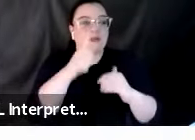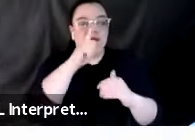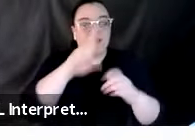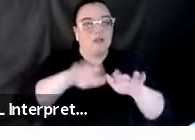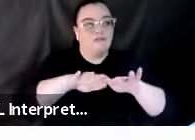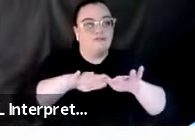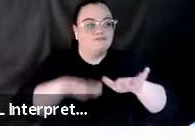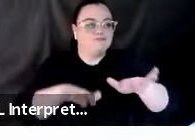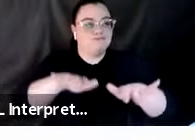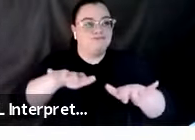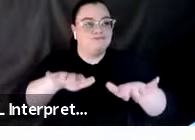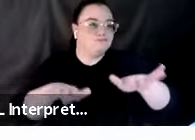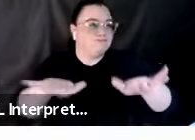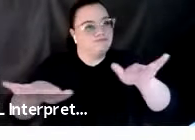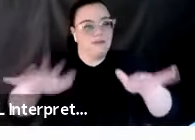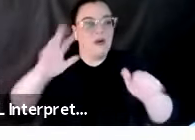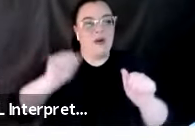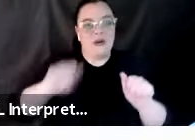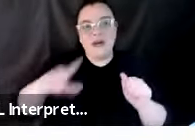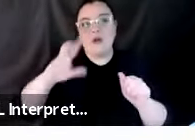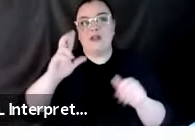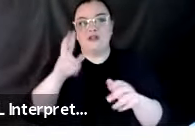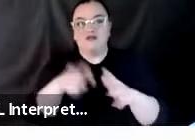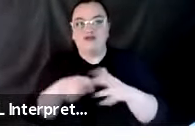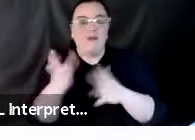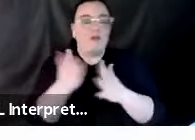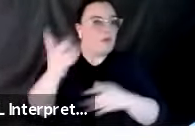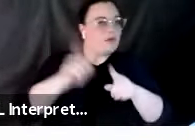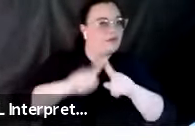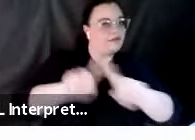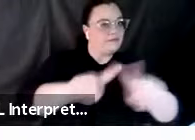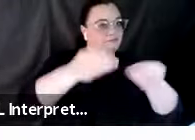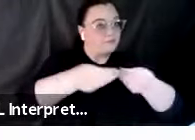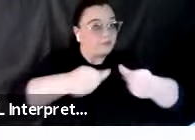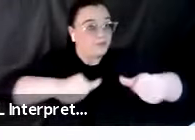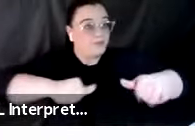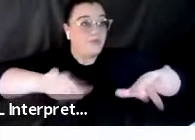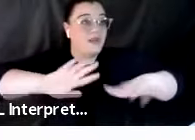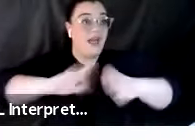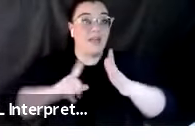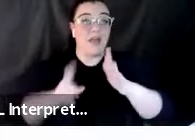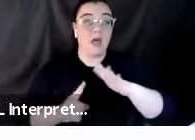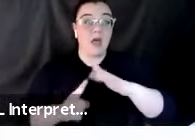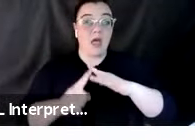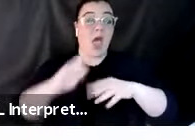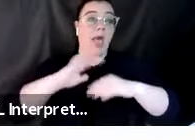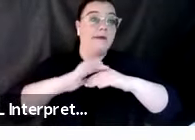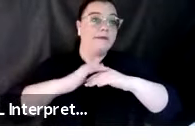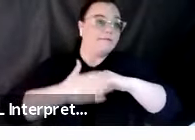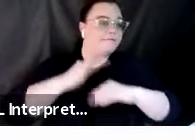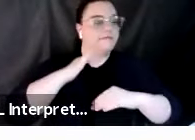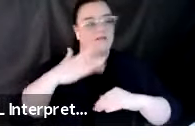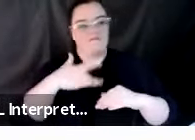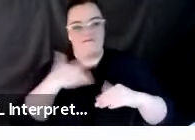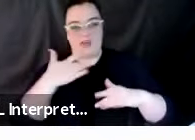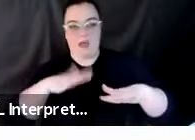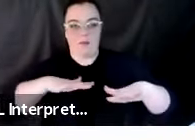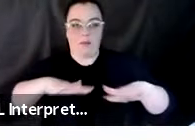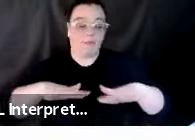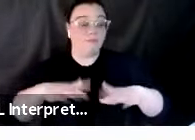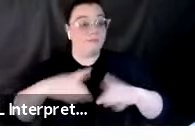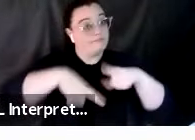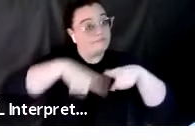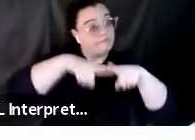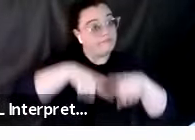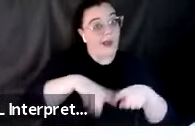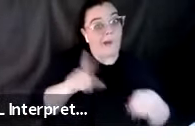travel through different kinds of geologies and so on. And eventually they reach the surface and depending where we are in,